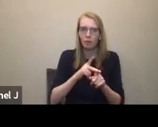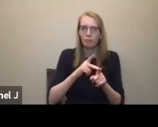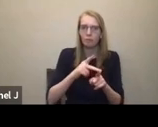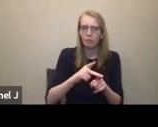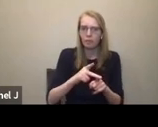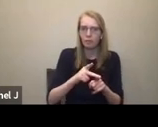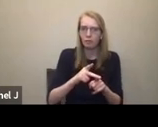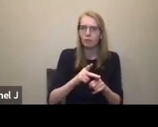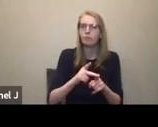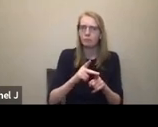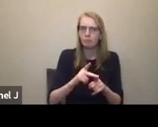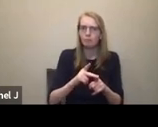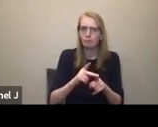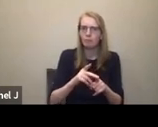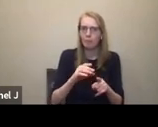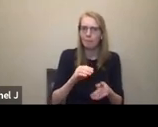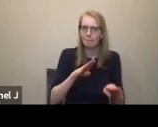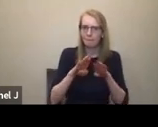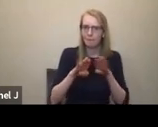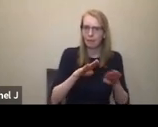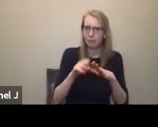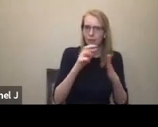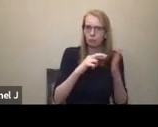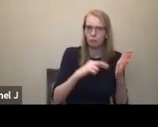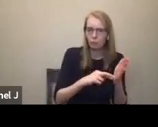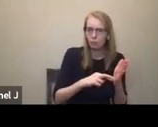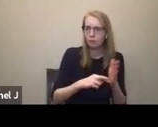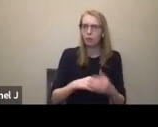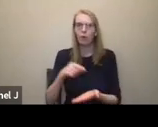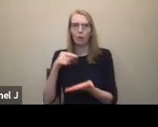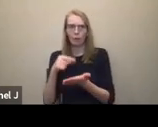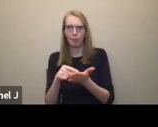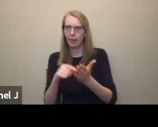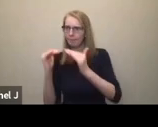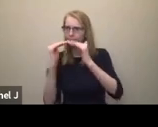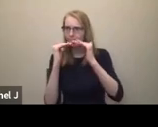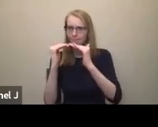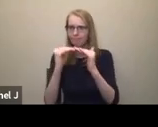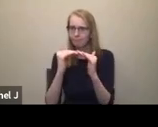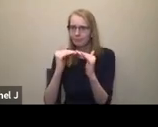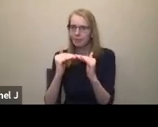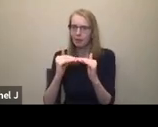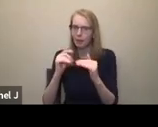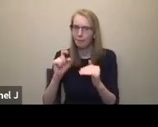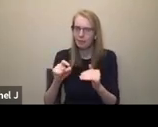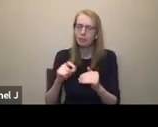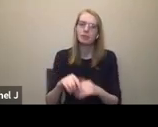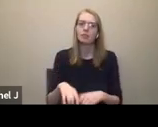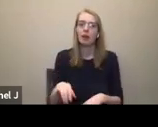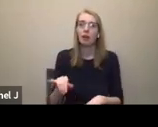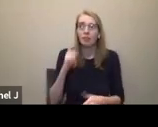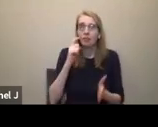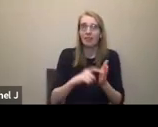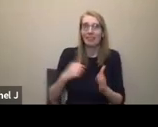pay, the daily working hours, and Canadian, and I'm really thrilled to say that Canadian Actors Equity Association has been incredibly